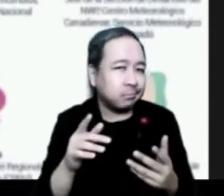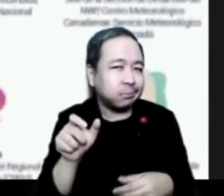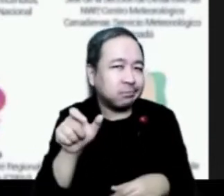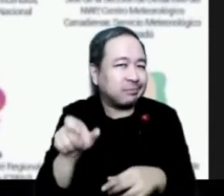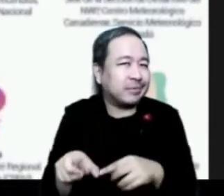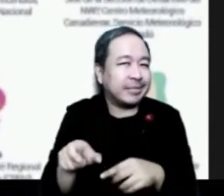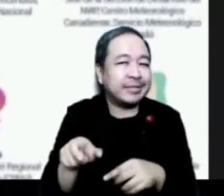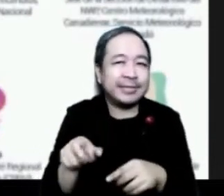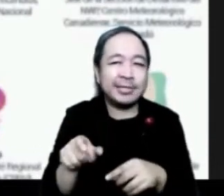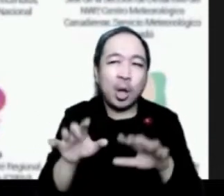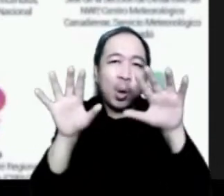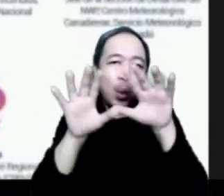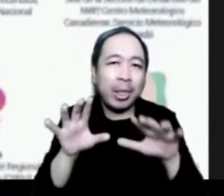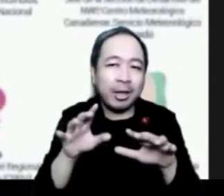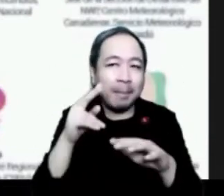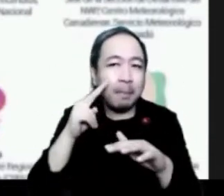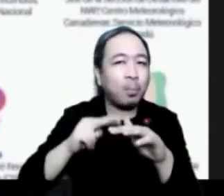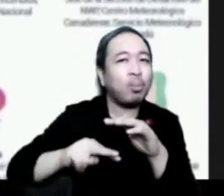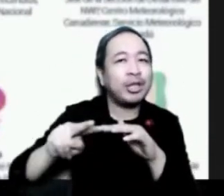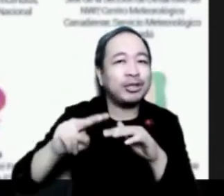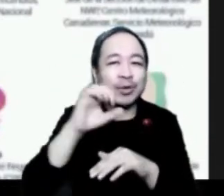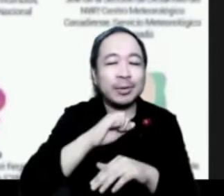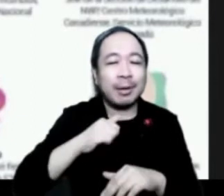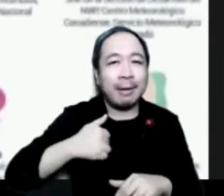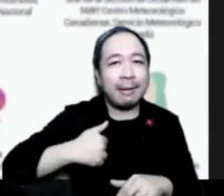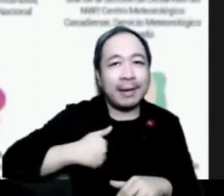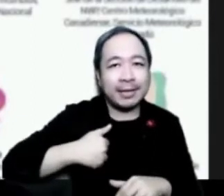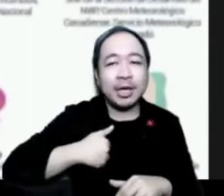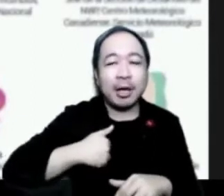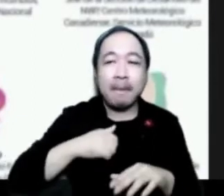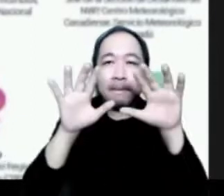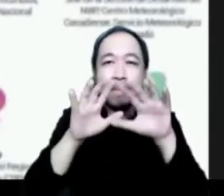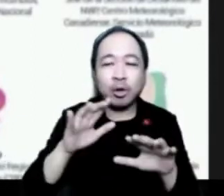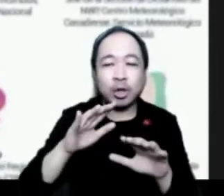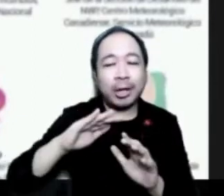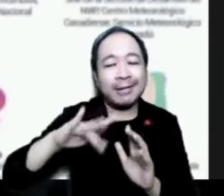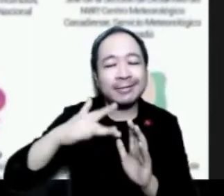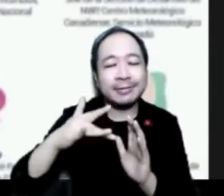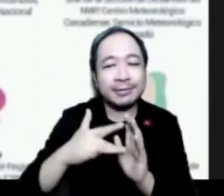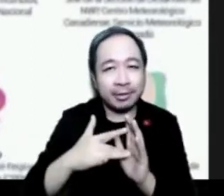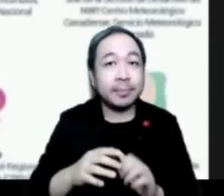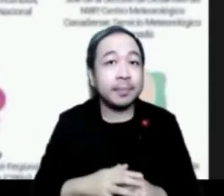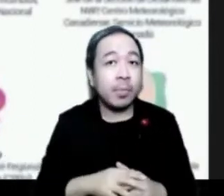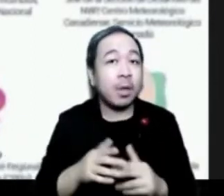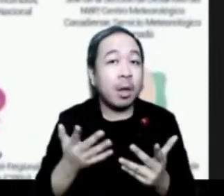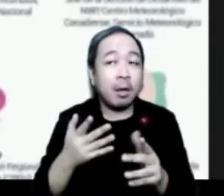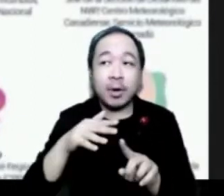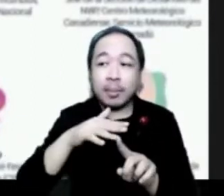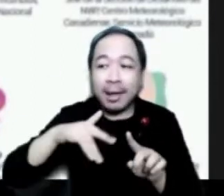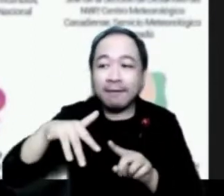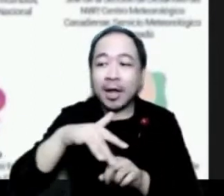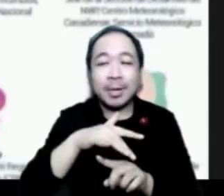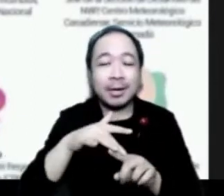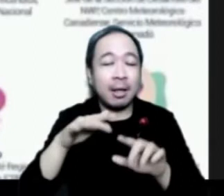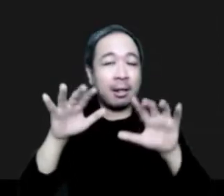development section chief at the Canadian Meteorological Center. He comes from Environment and Climate Change Canada, where he's